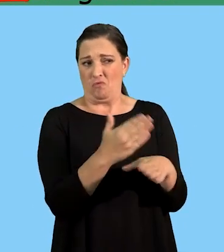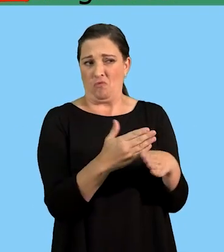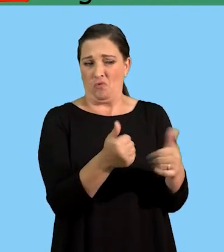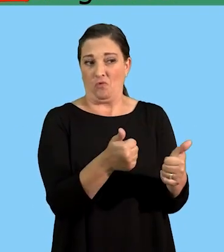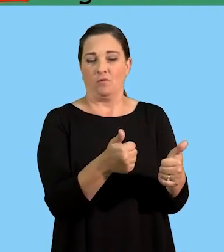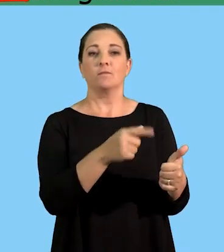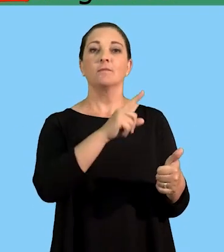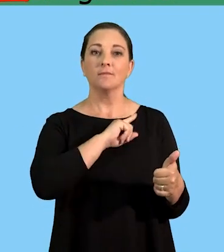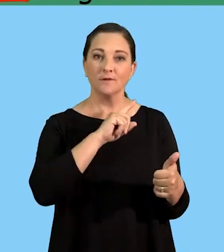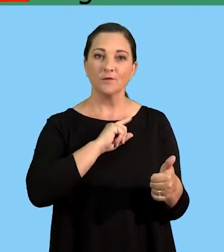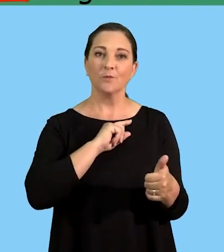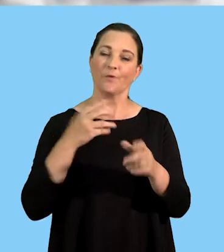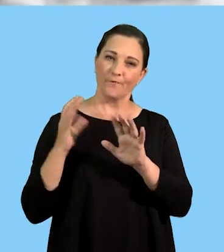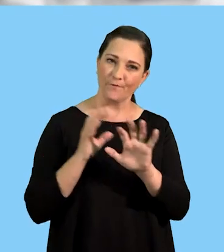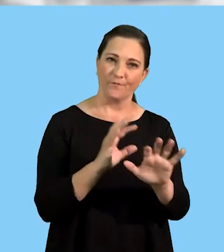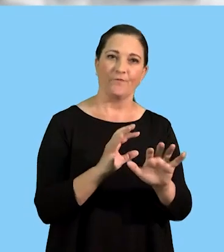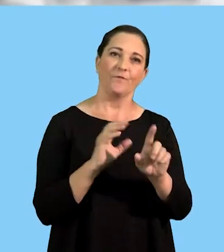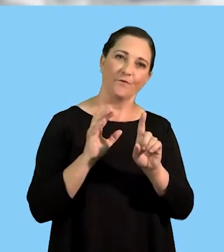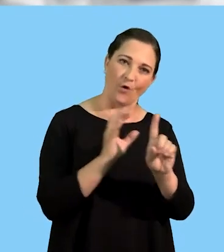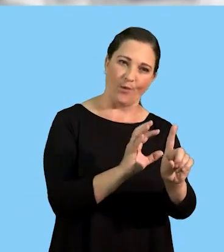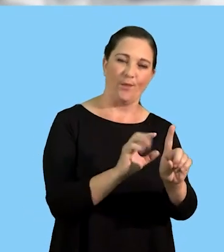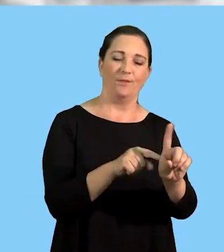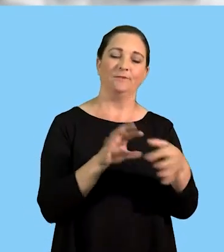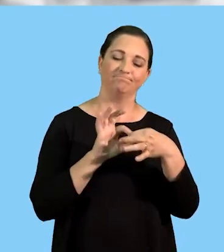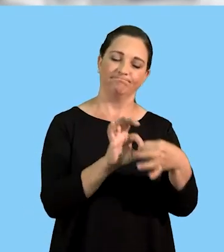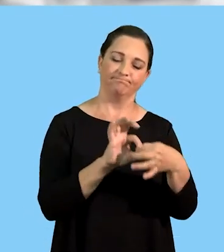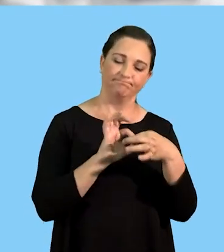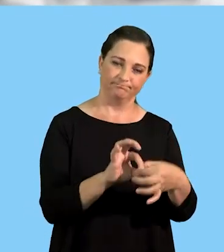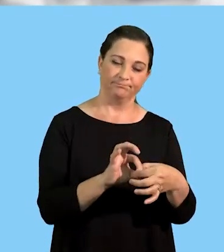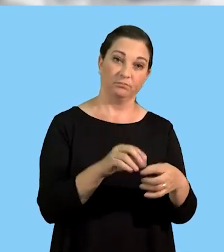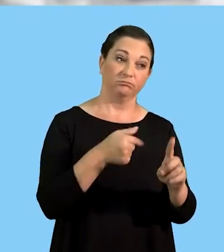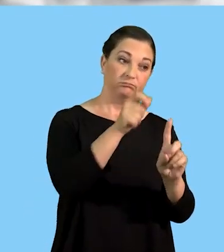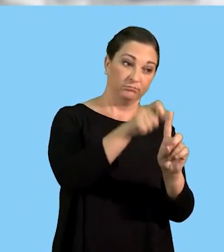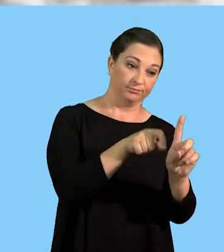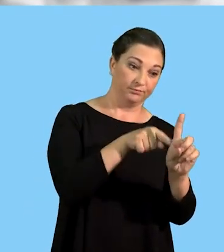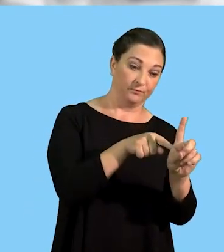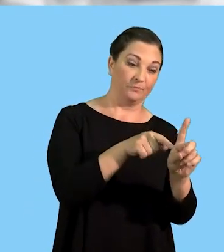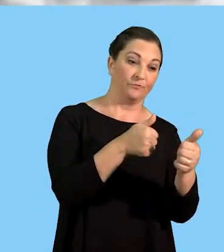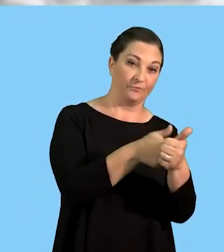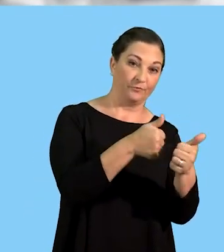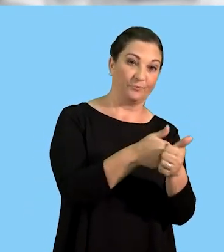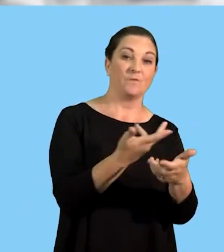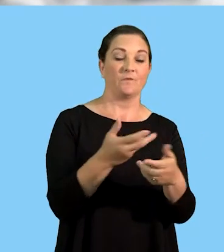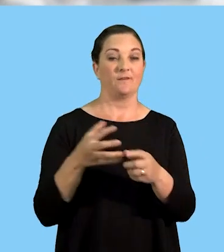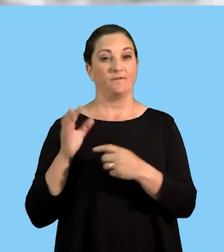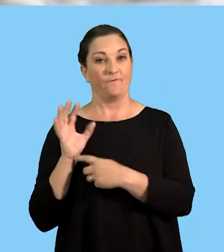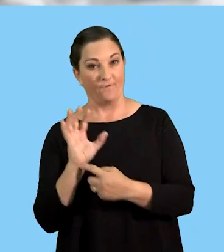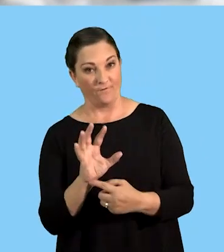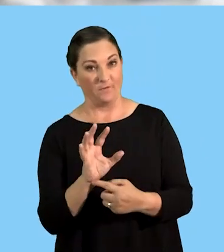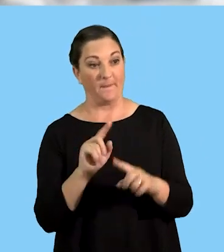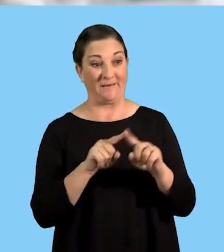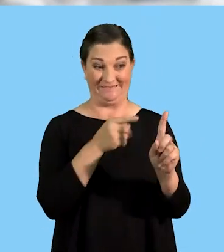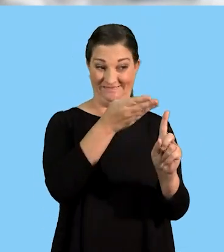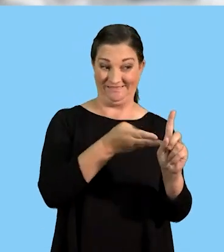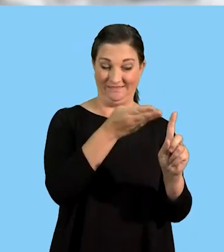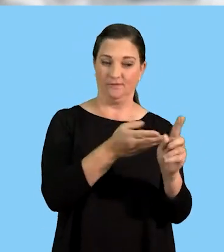out. Hence, we call it leaders and followers, which has to do with the relationship between the leader and the follower. Leaders